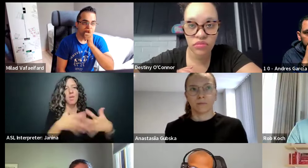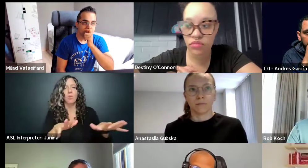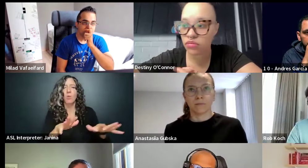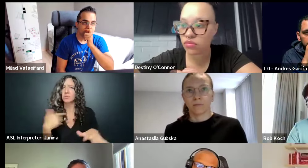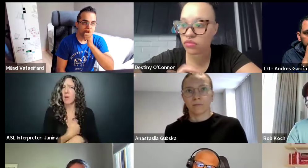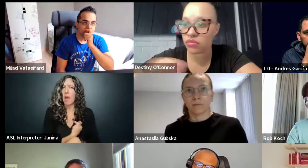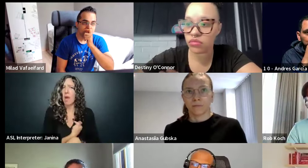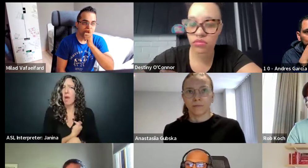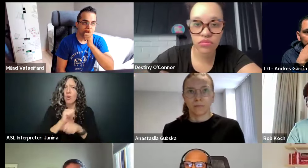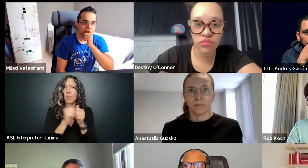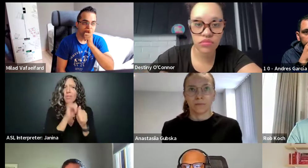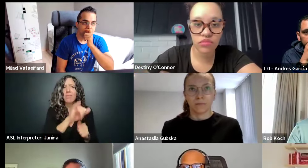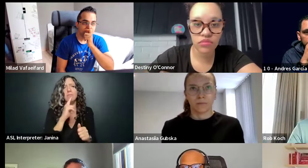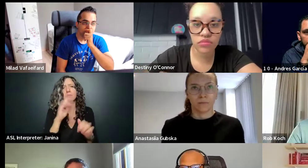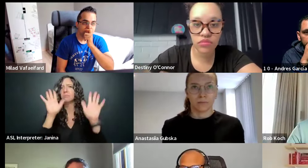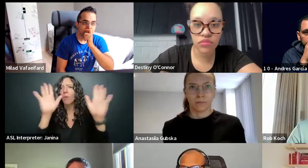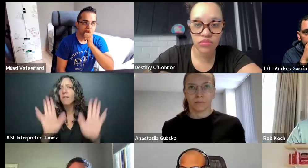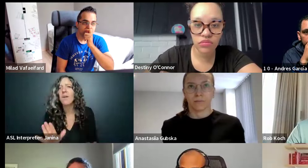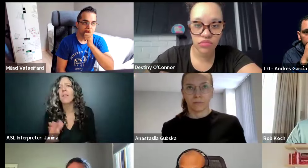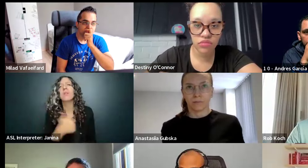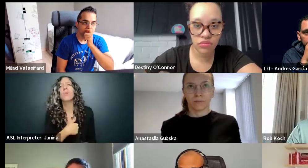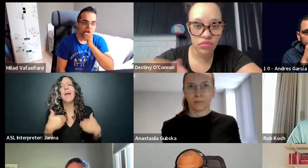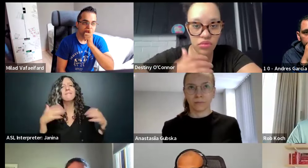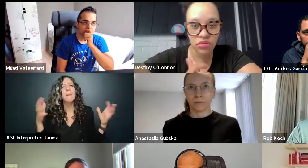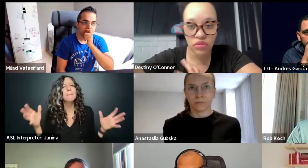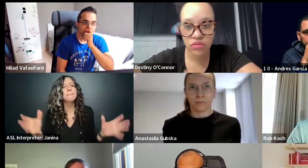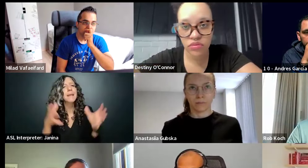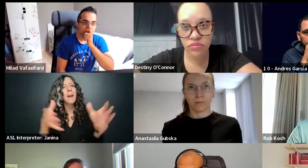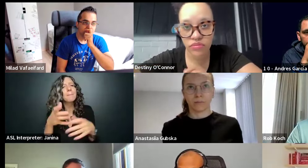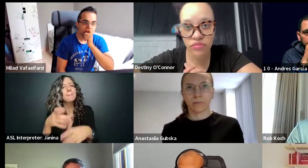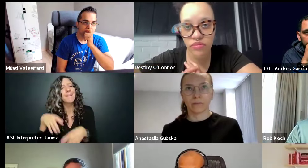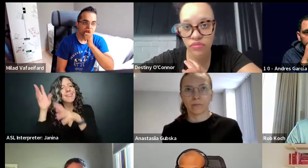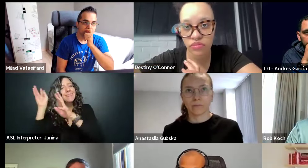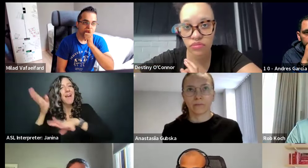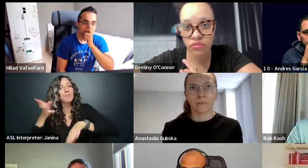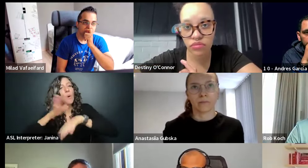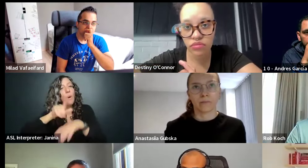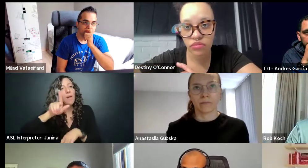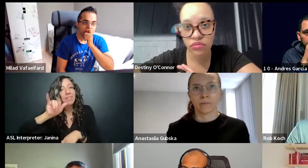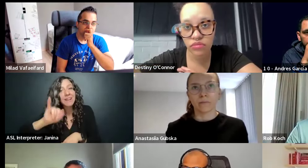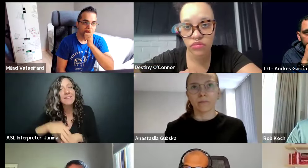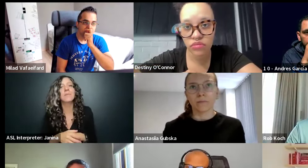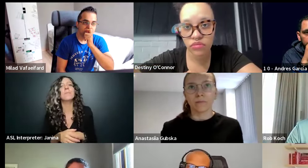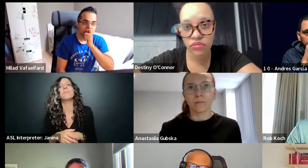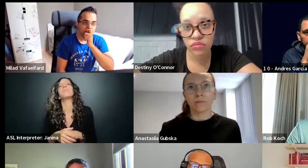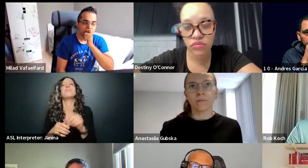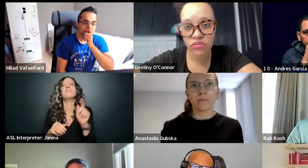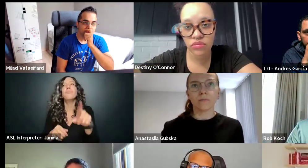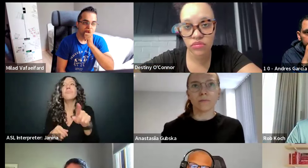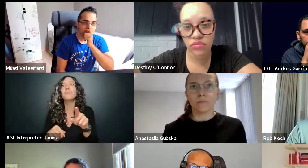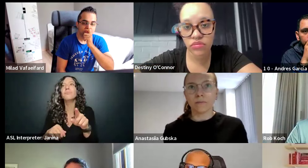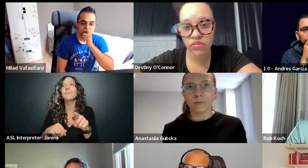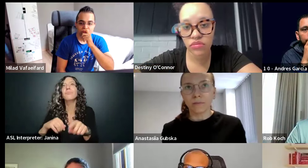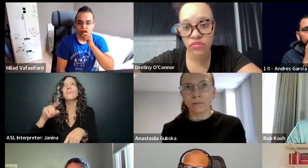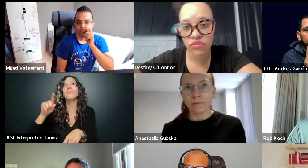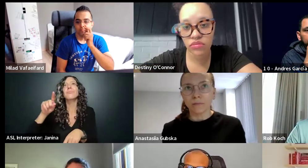like having the meetups live streamed on LinkedIn. You speaking at Kubecrash.